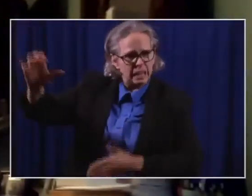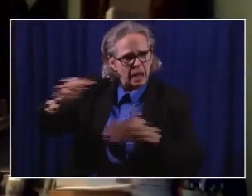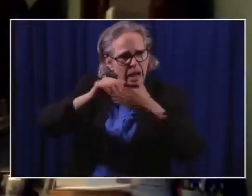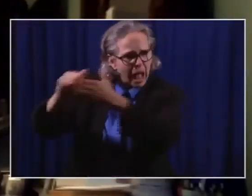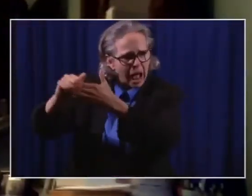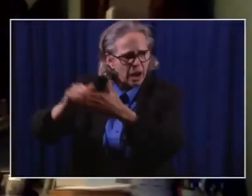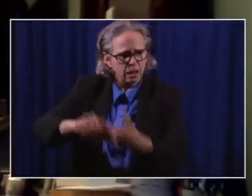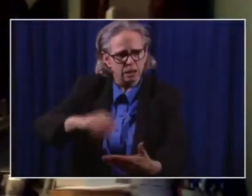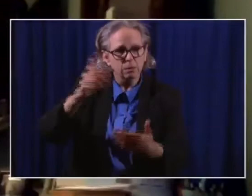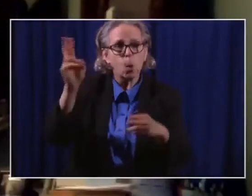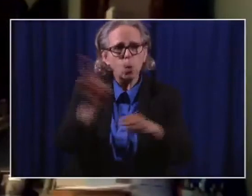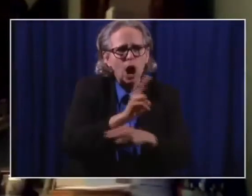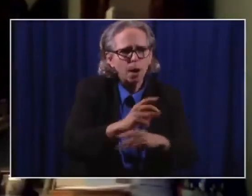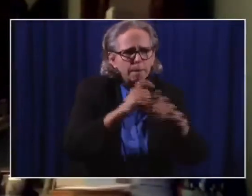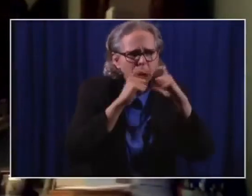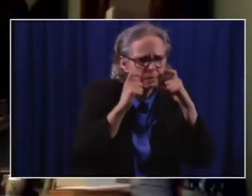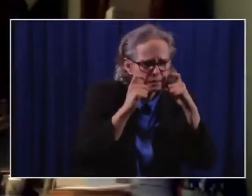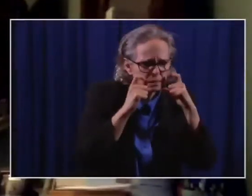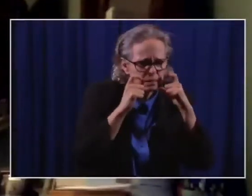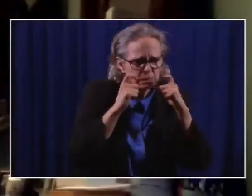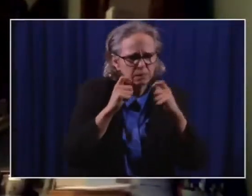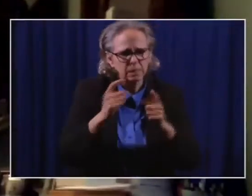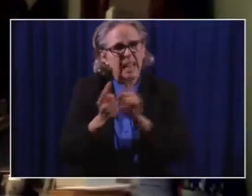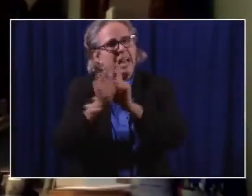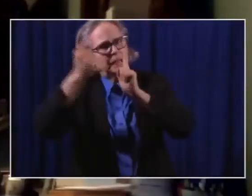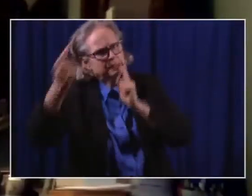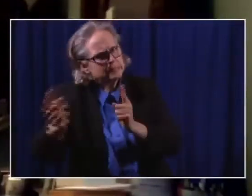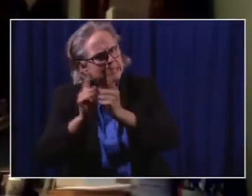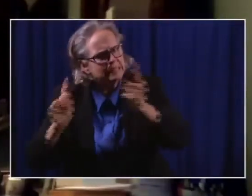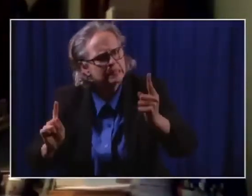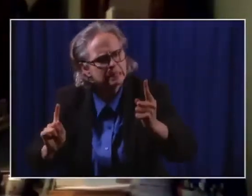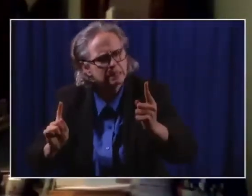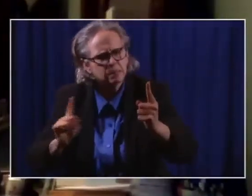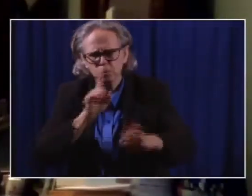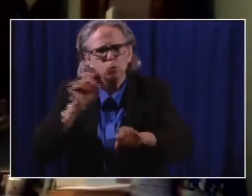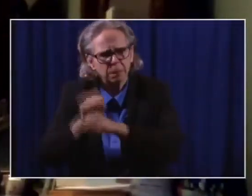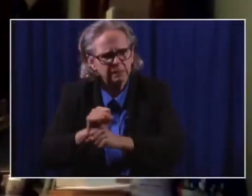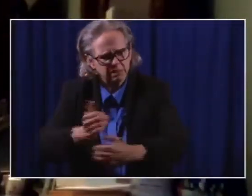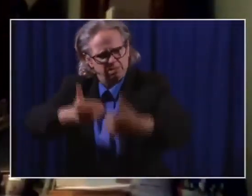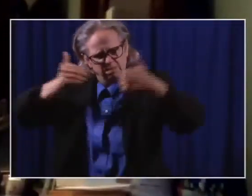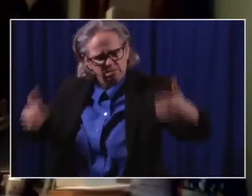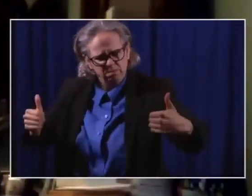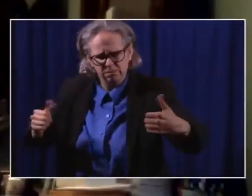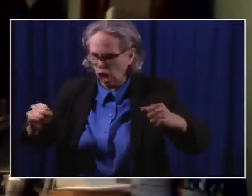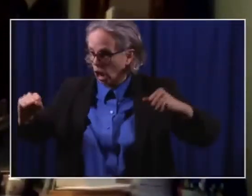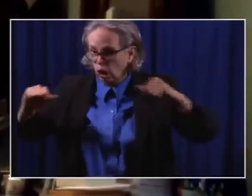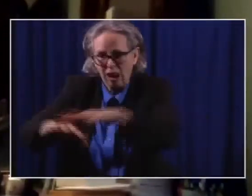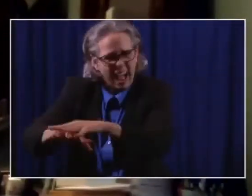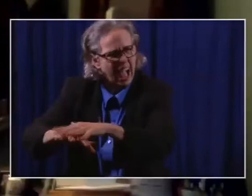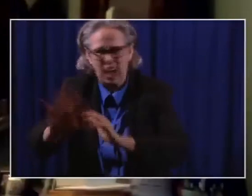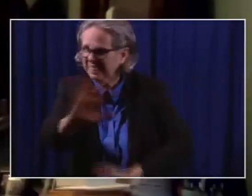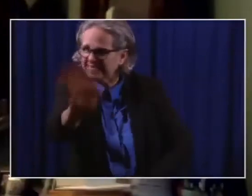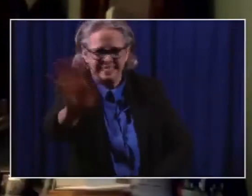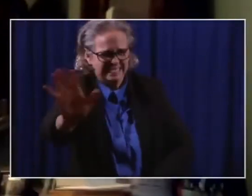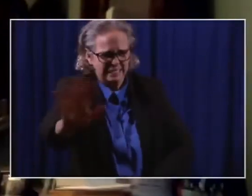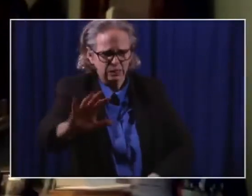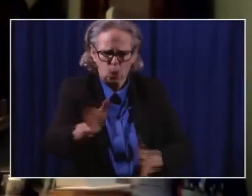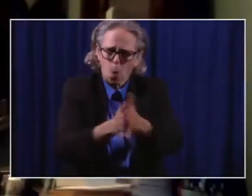outside, remain socially distanced from people, no big crowds, and wash your hands frequently.